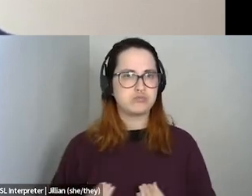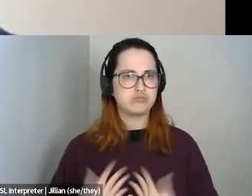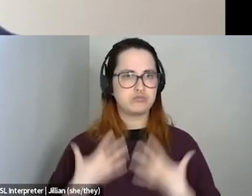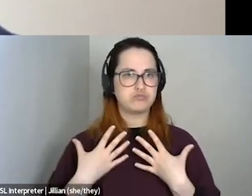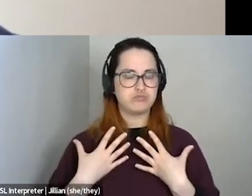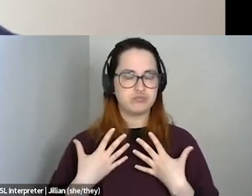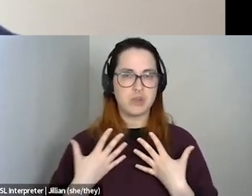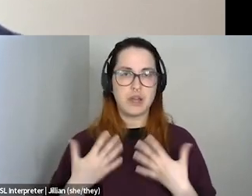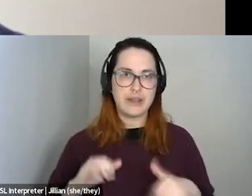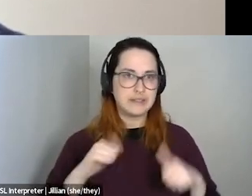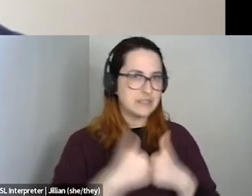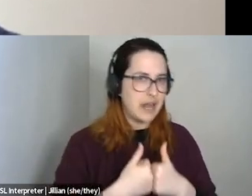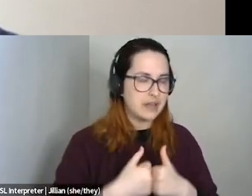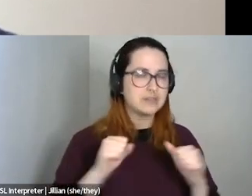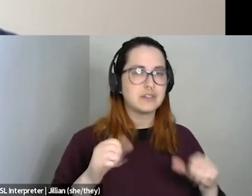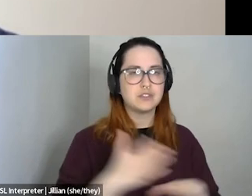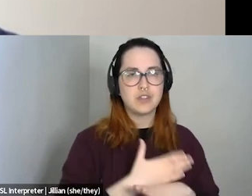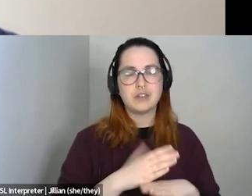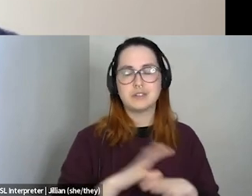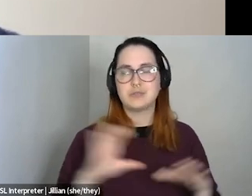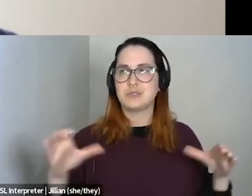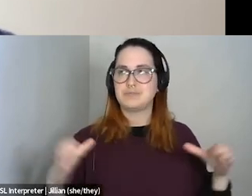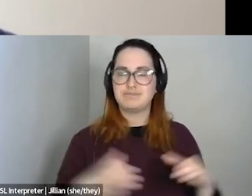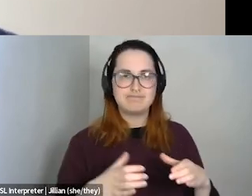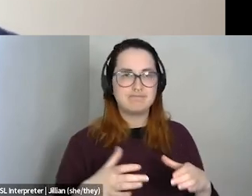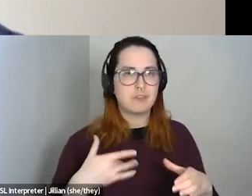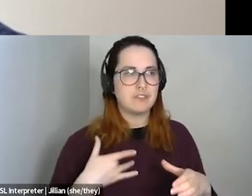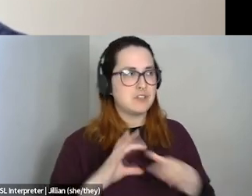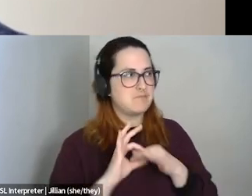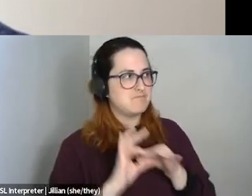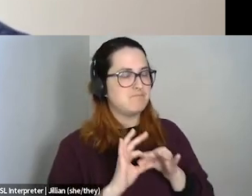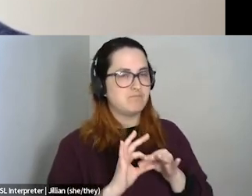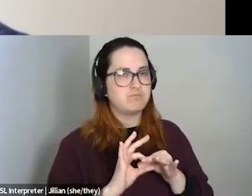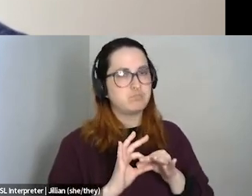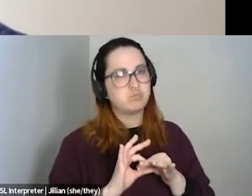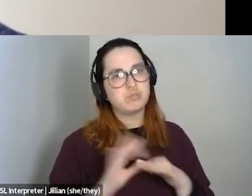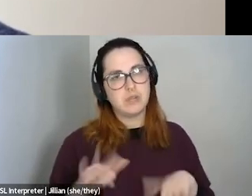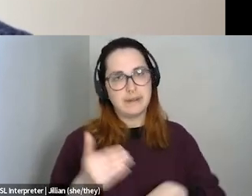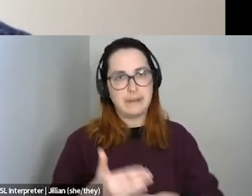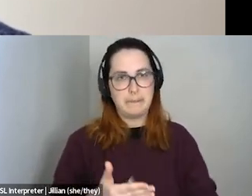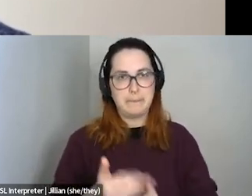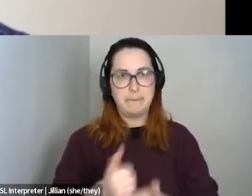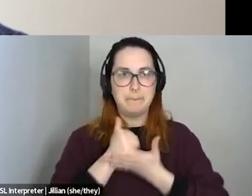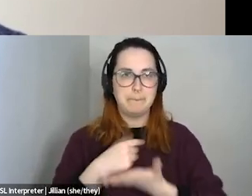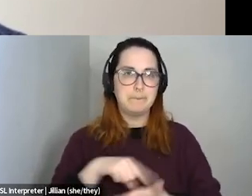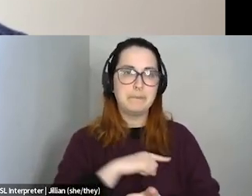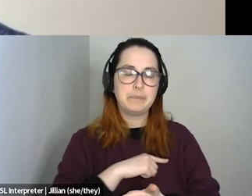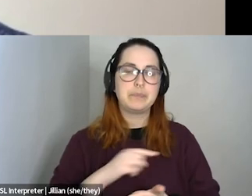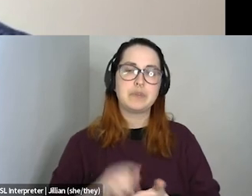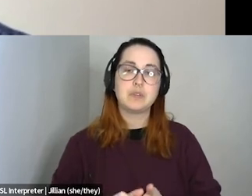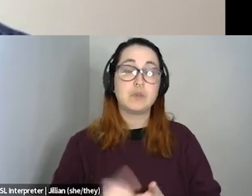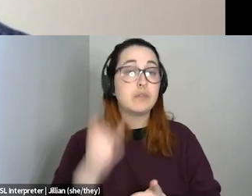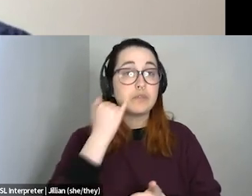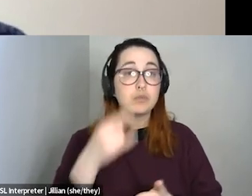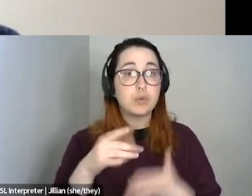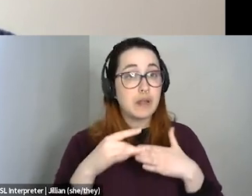commiserate on the challenges and kind of come together in that way has been really, really helpful for, for us. And so, you know, if you're a leader